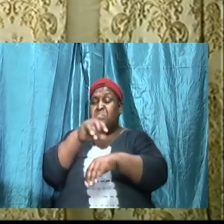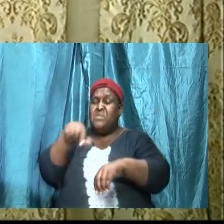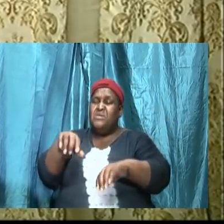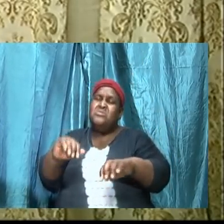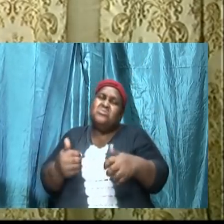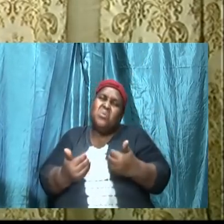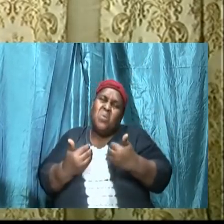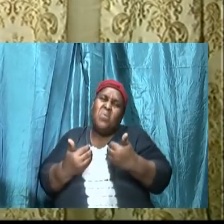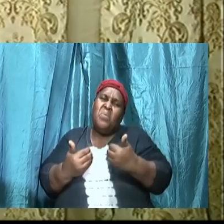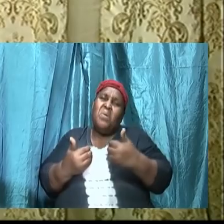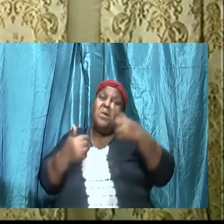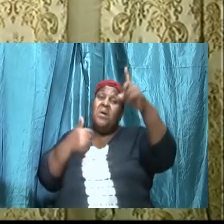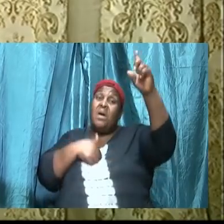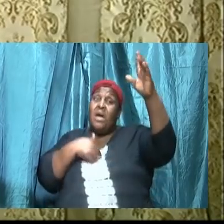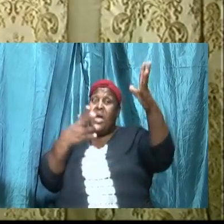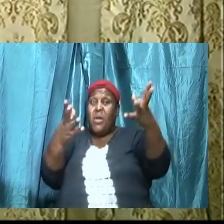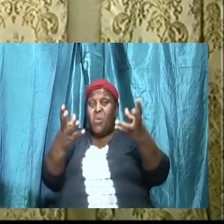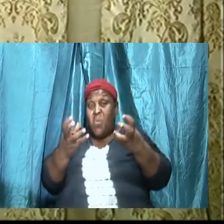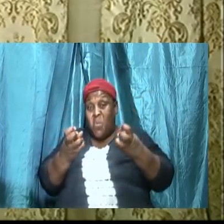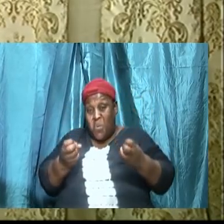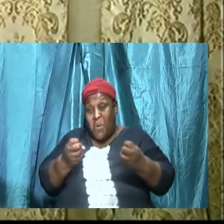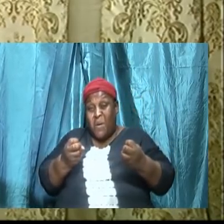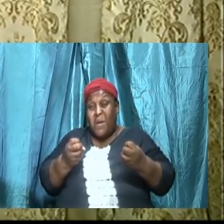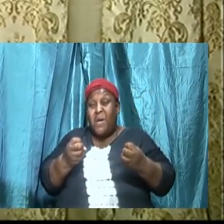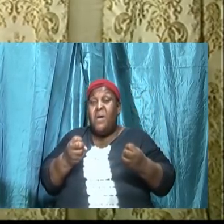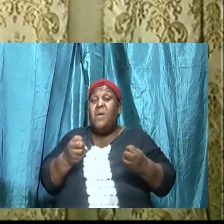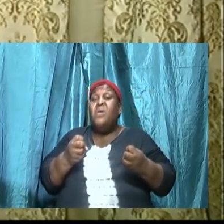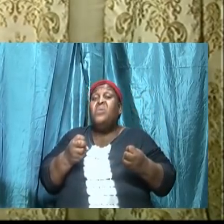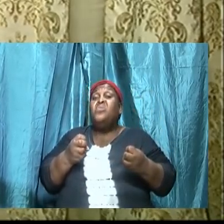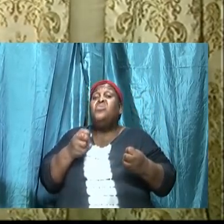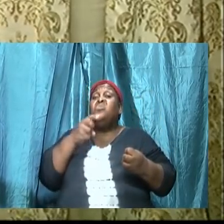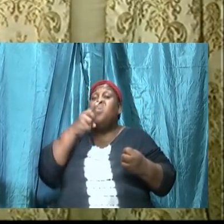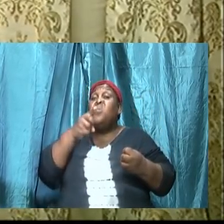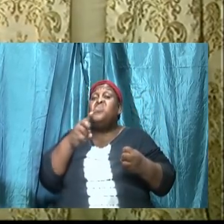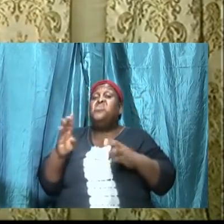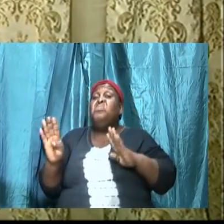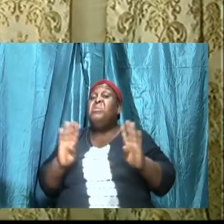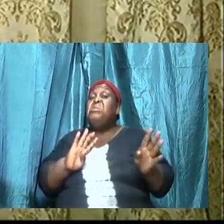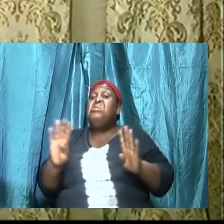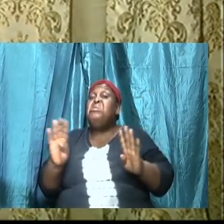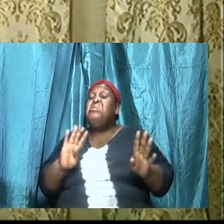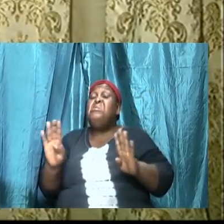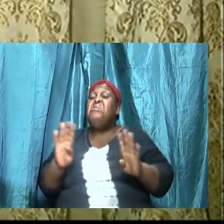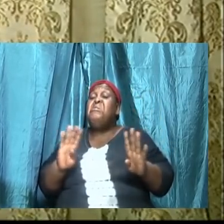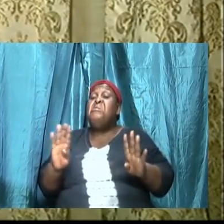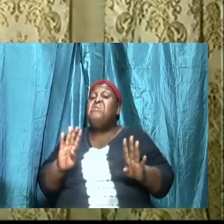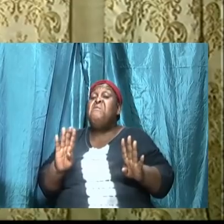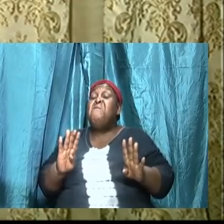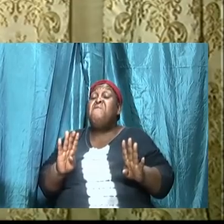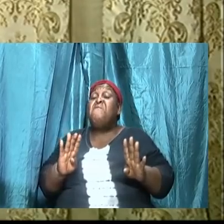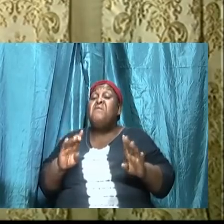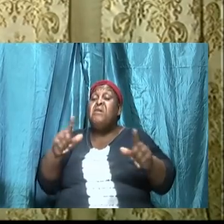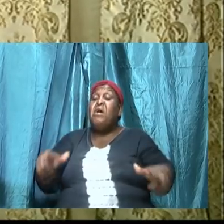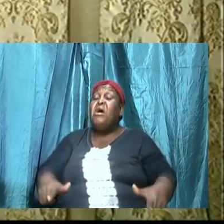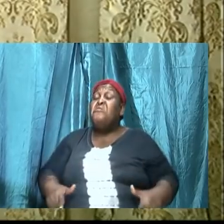to conduct yourself, to deport yourself, to organize yourself.